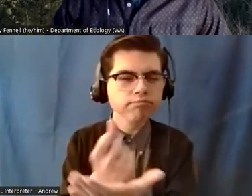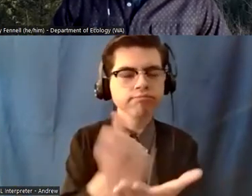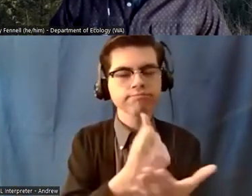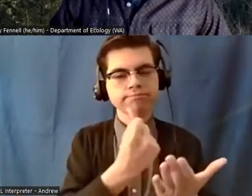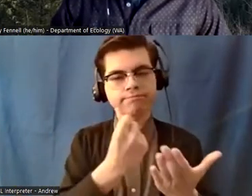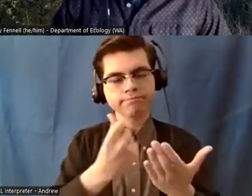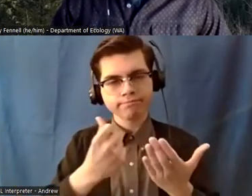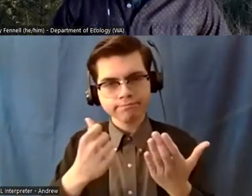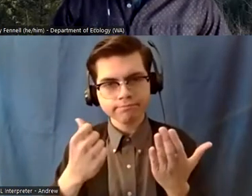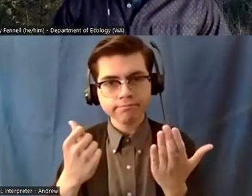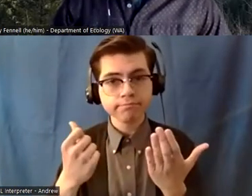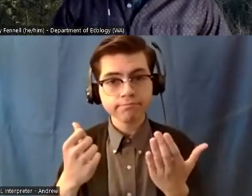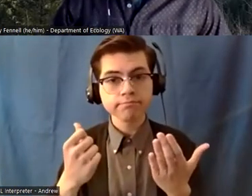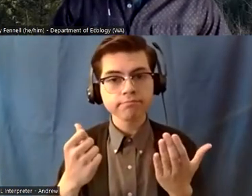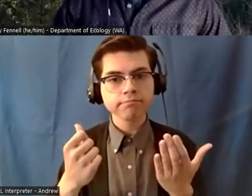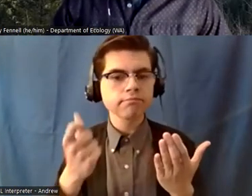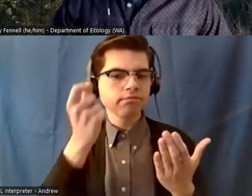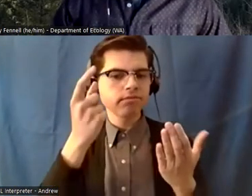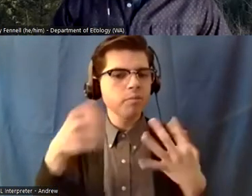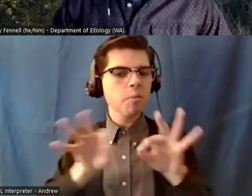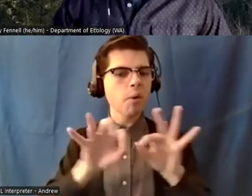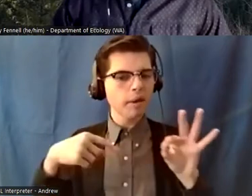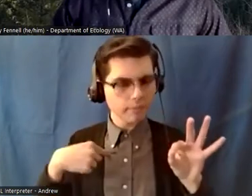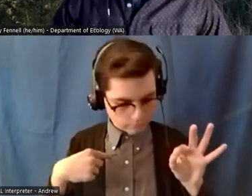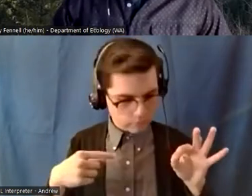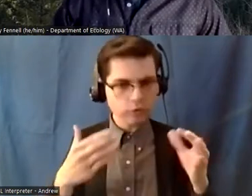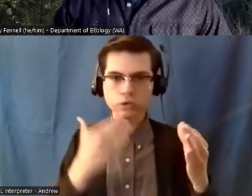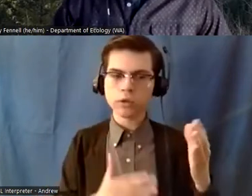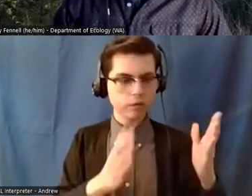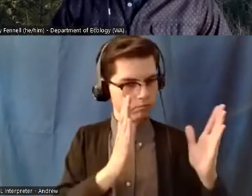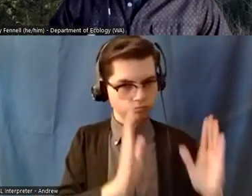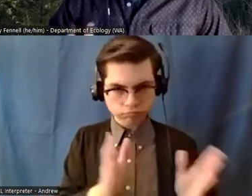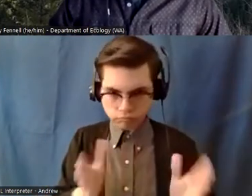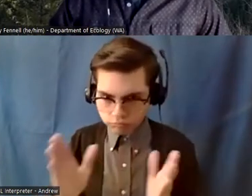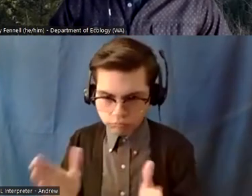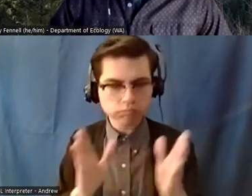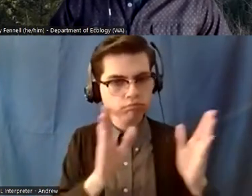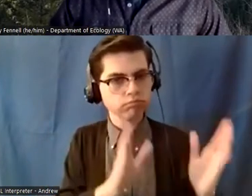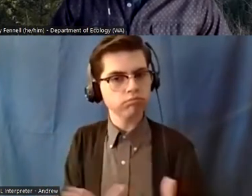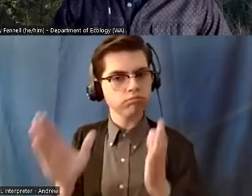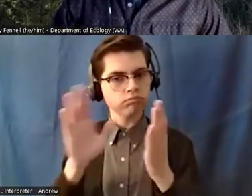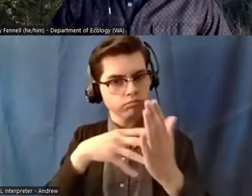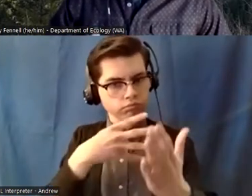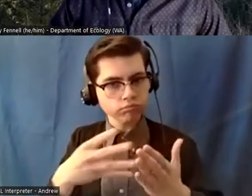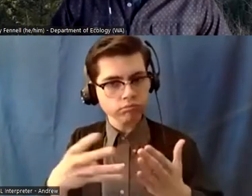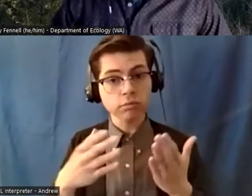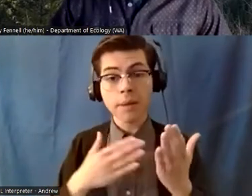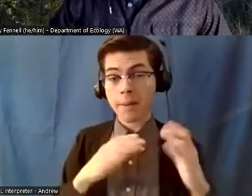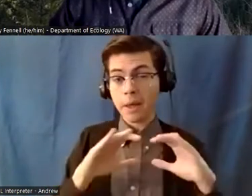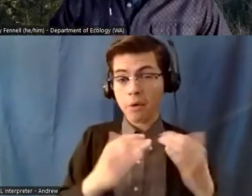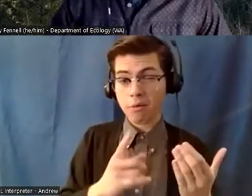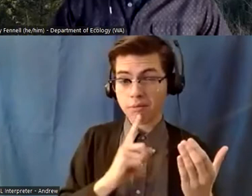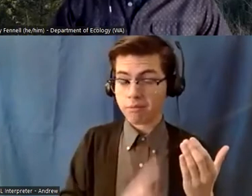just staying very task-oriented i suppose um the quarter system i'm into is very kind of breakneck pace so there's always an